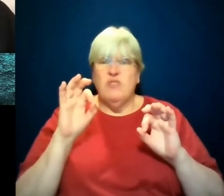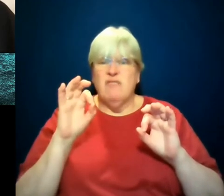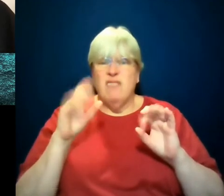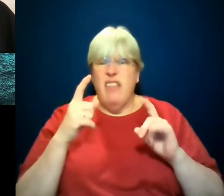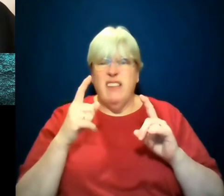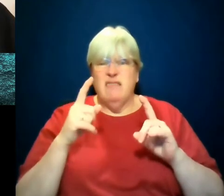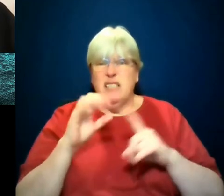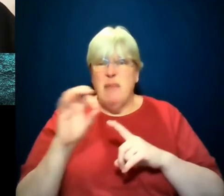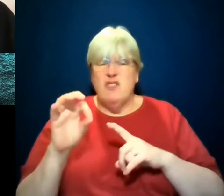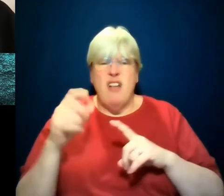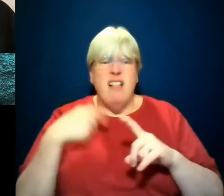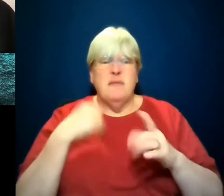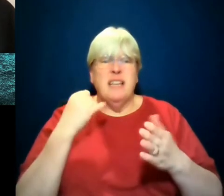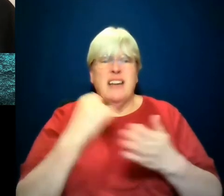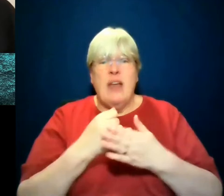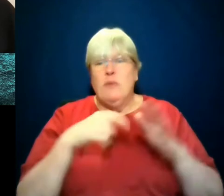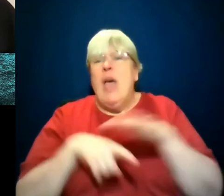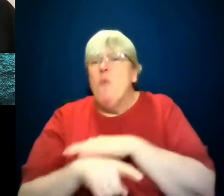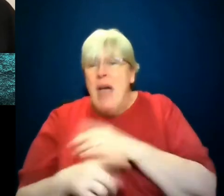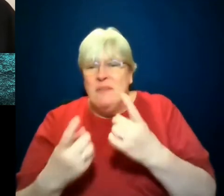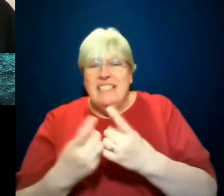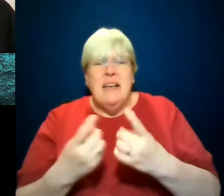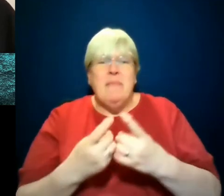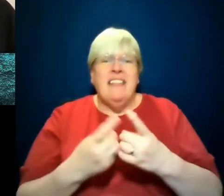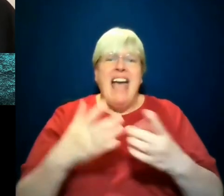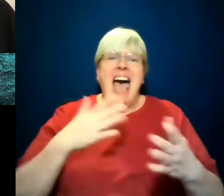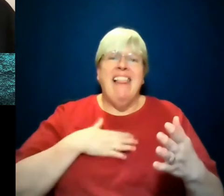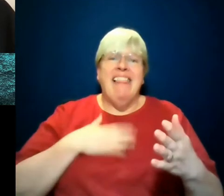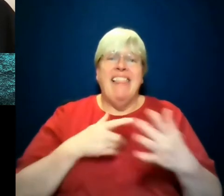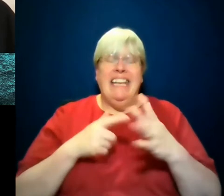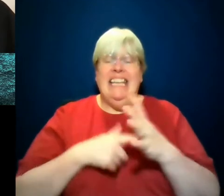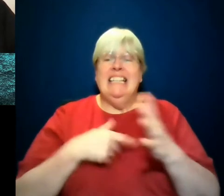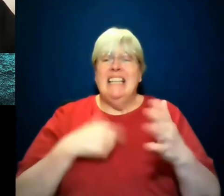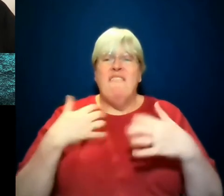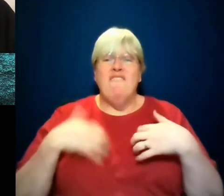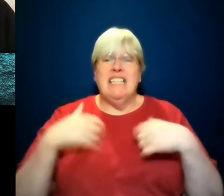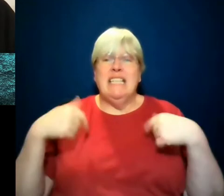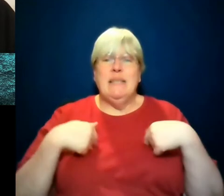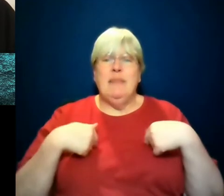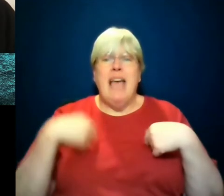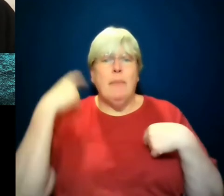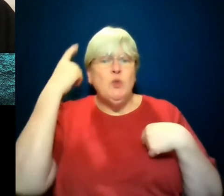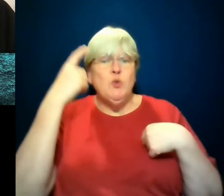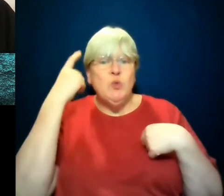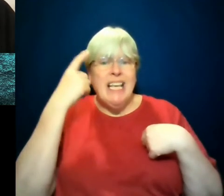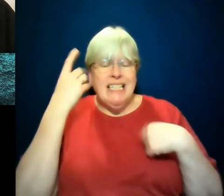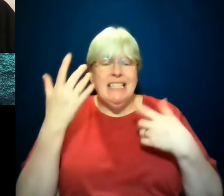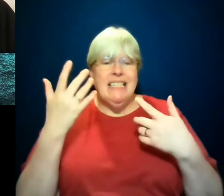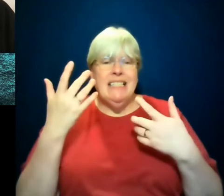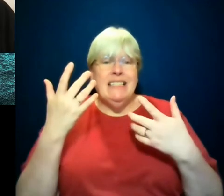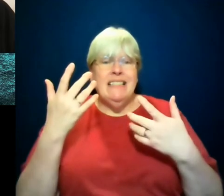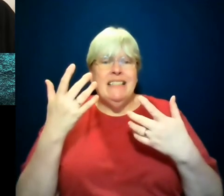something, even though I do think I'm getting away with something. It's just, I like it. I'm just, I'm fascinated, I'm curious about it. But I